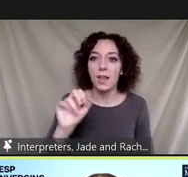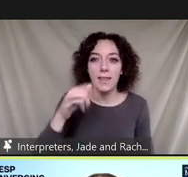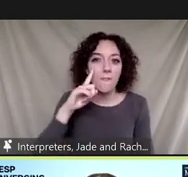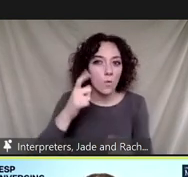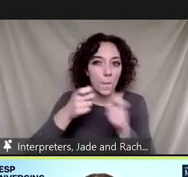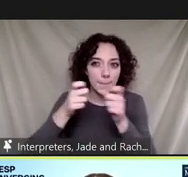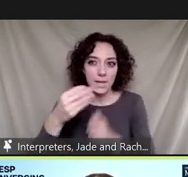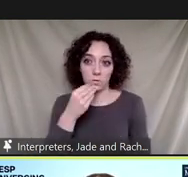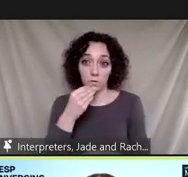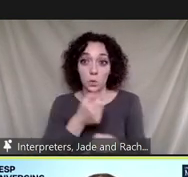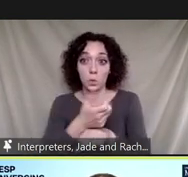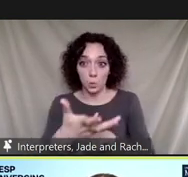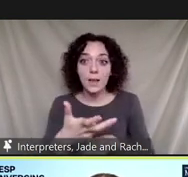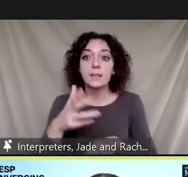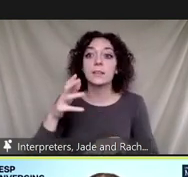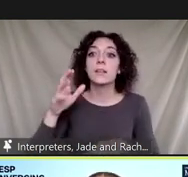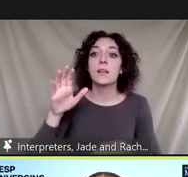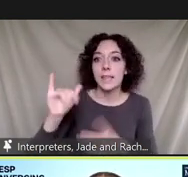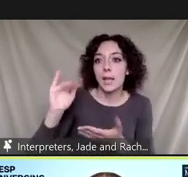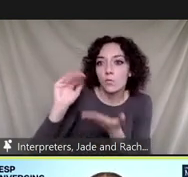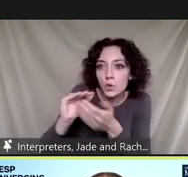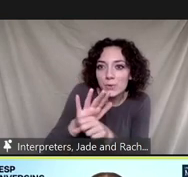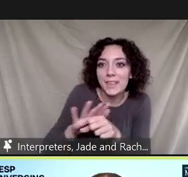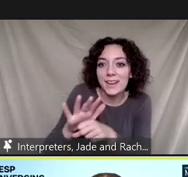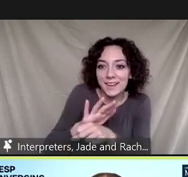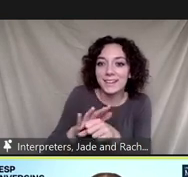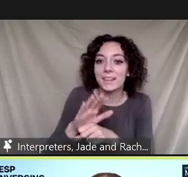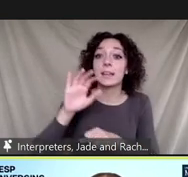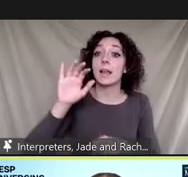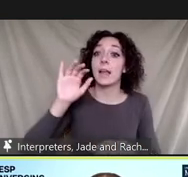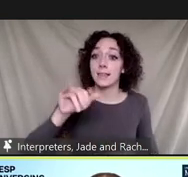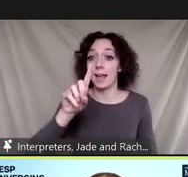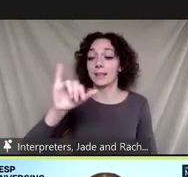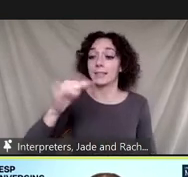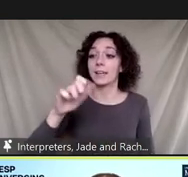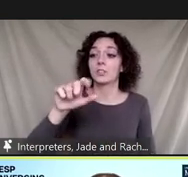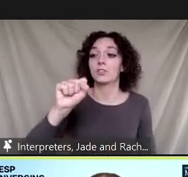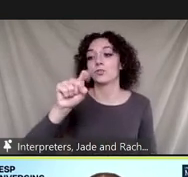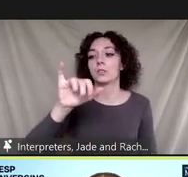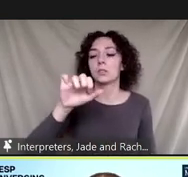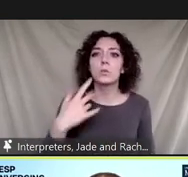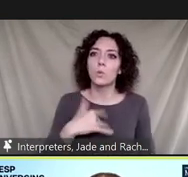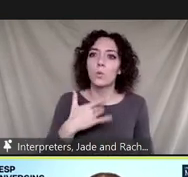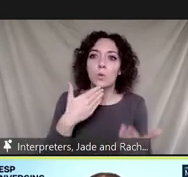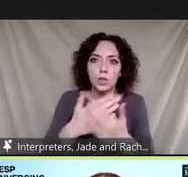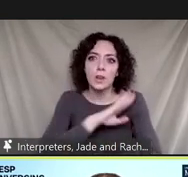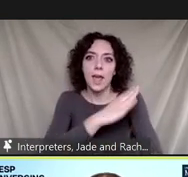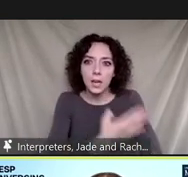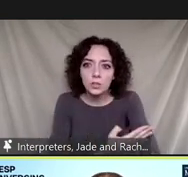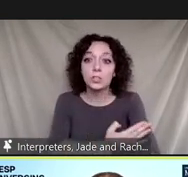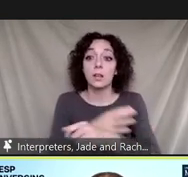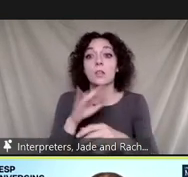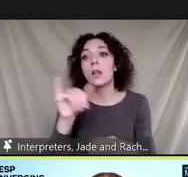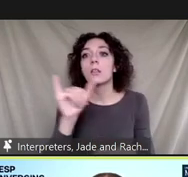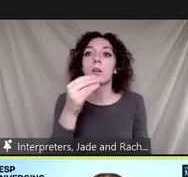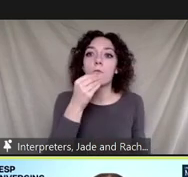waste reduce the area anaerobic digestion is a renewable energy technology that converts organic waste like food